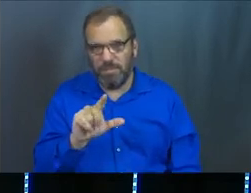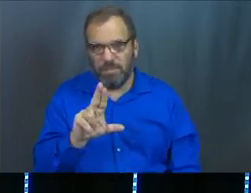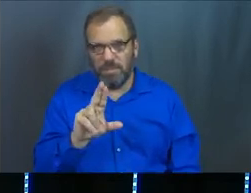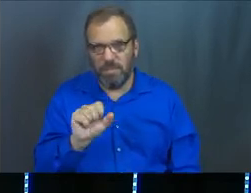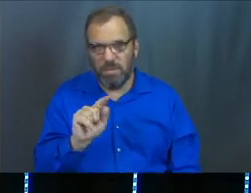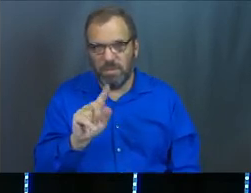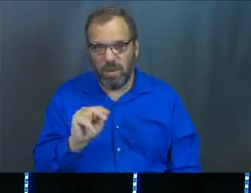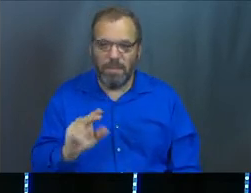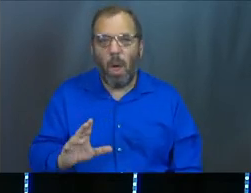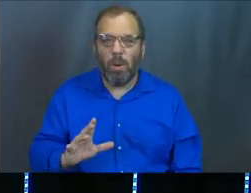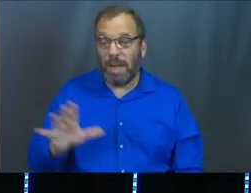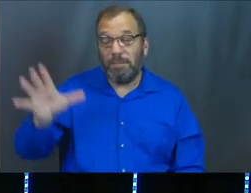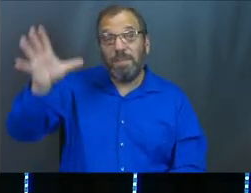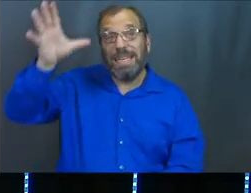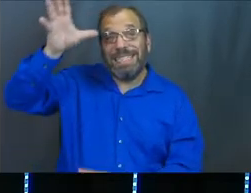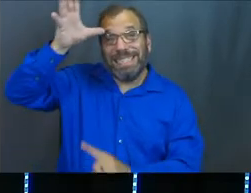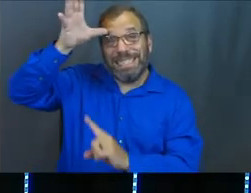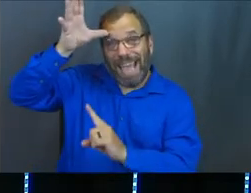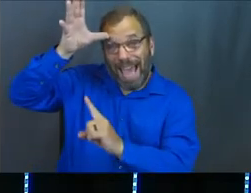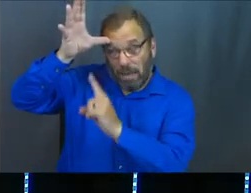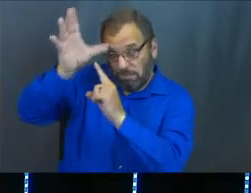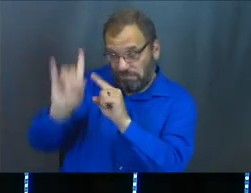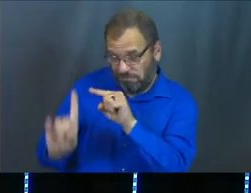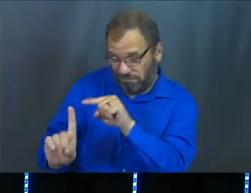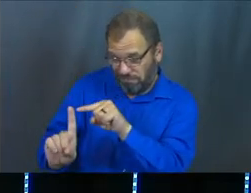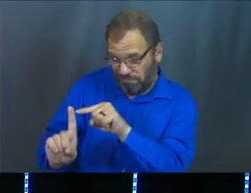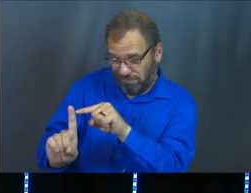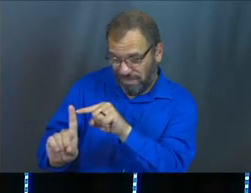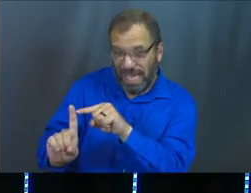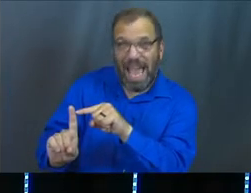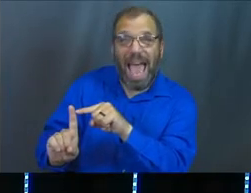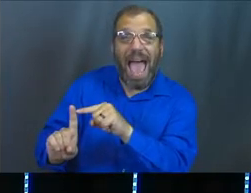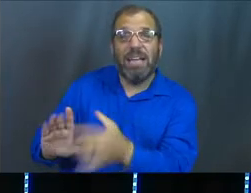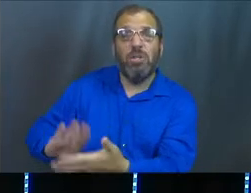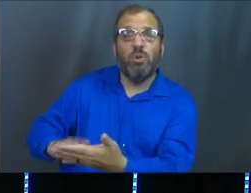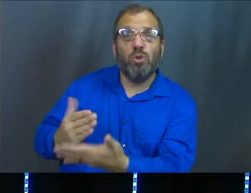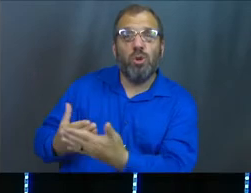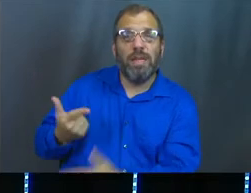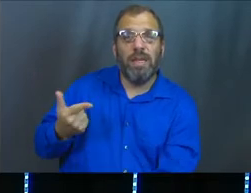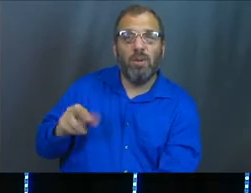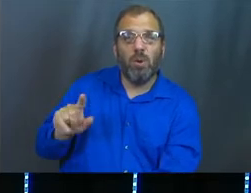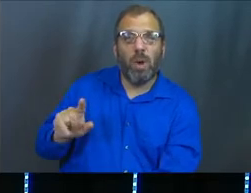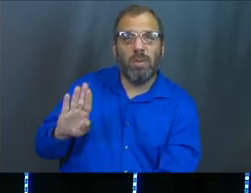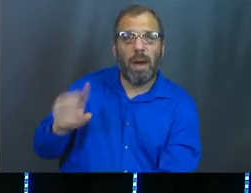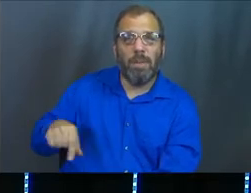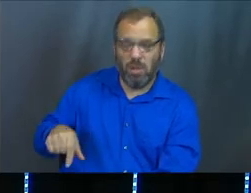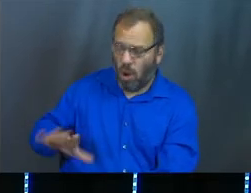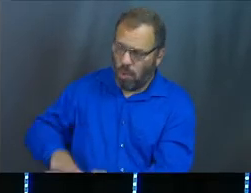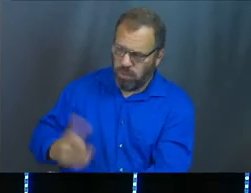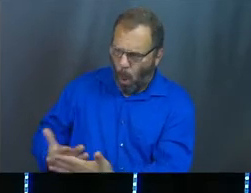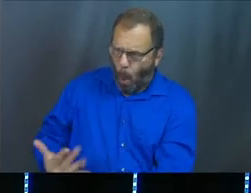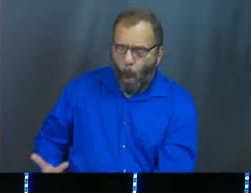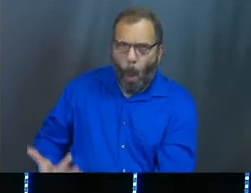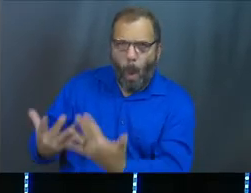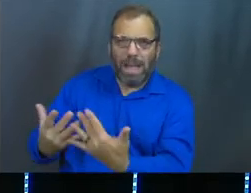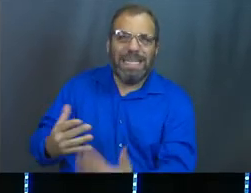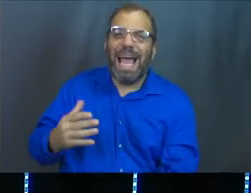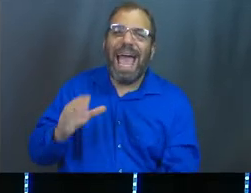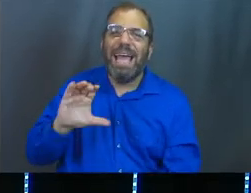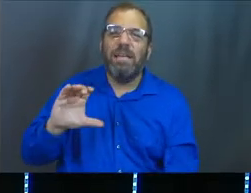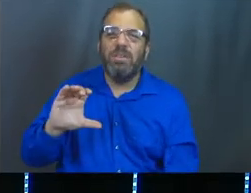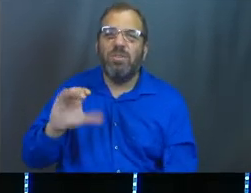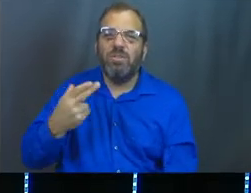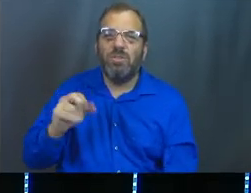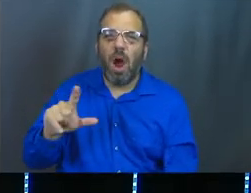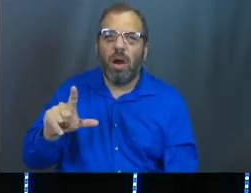So there's a, there's a guy, there's a dad, let's say, and he's got the grill going and the grill is nice and hot in the backyard and it's not gas. It's